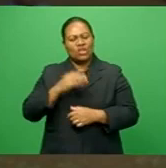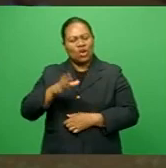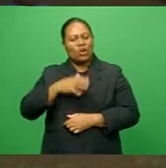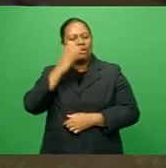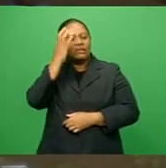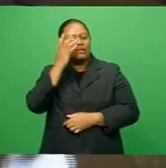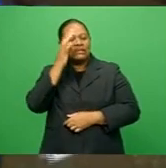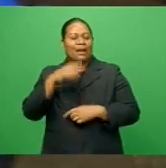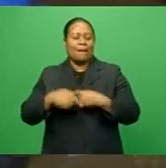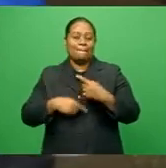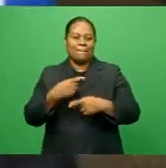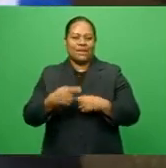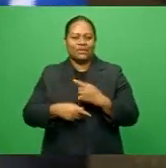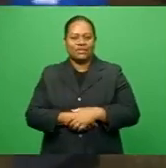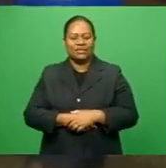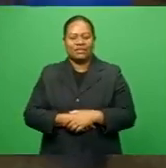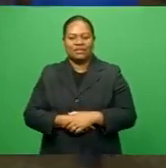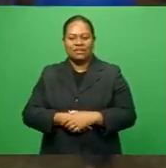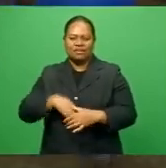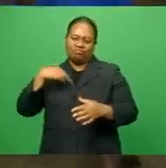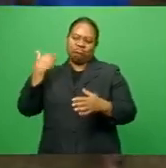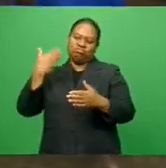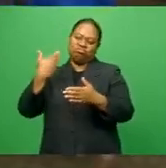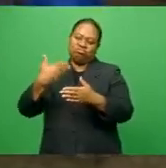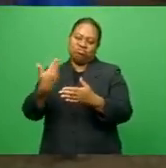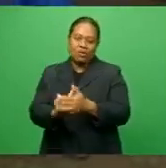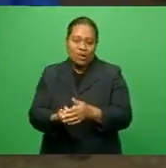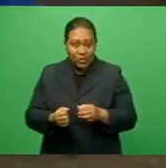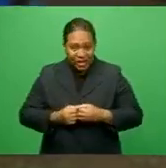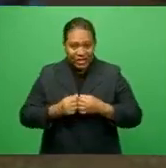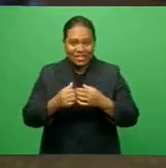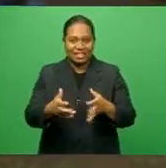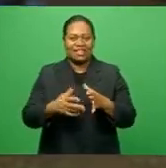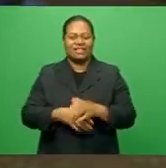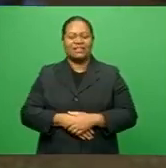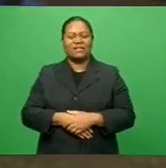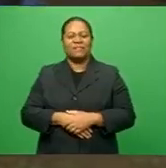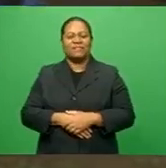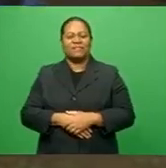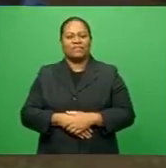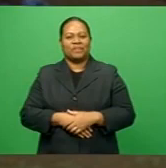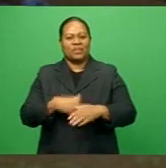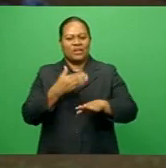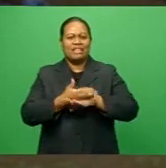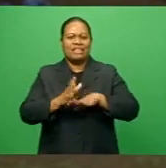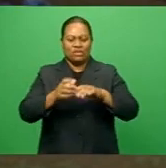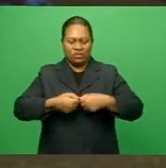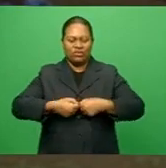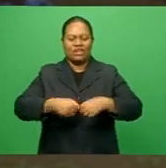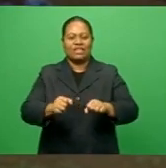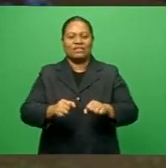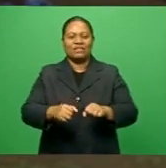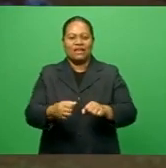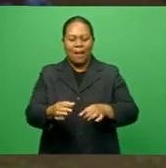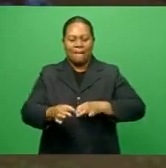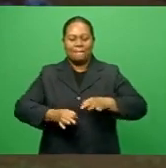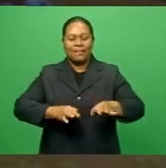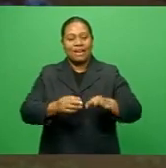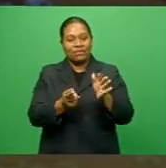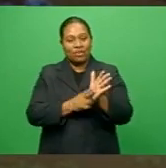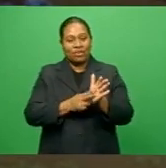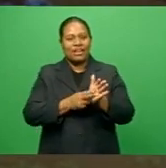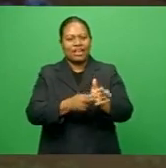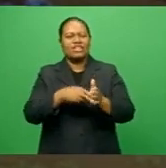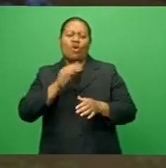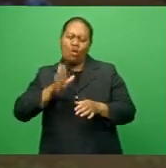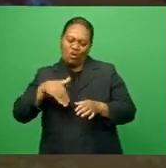about ever since that we started this new strategic plan for Nandi. We always want to reward